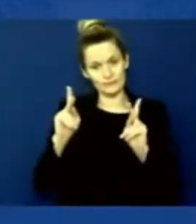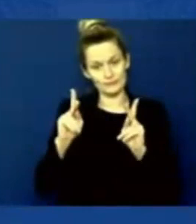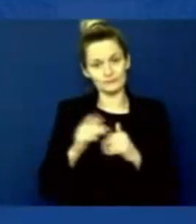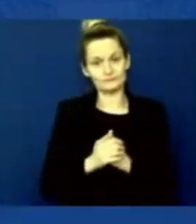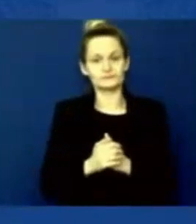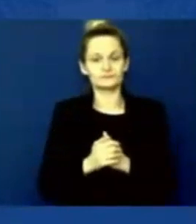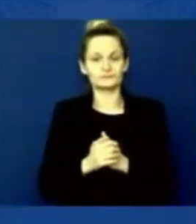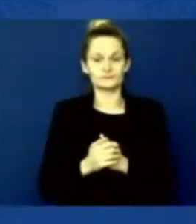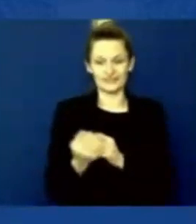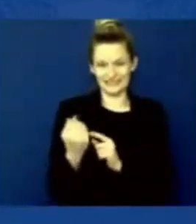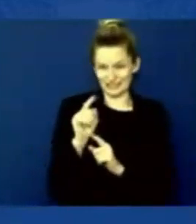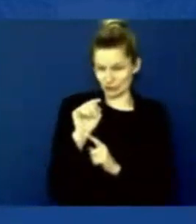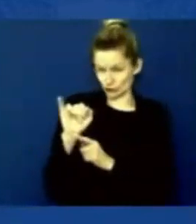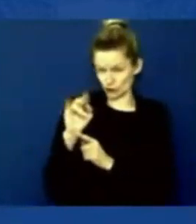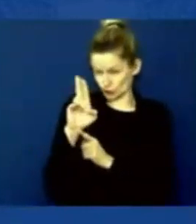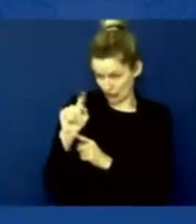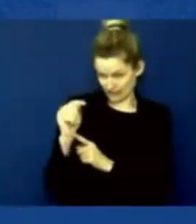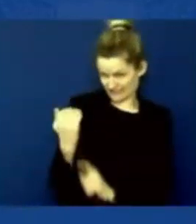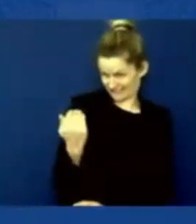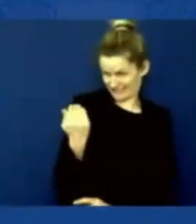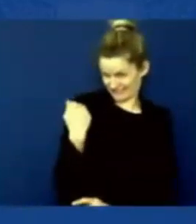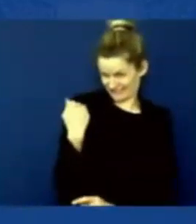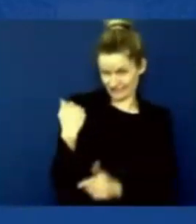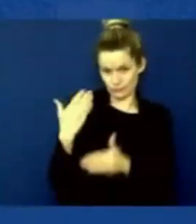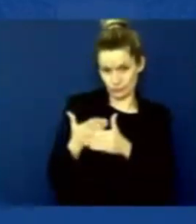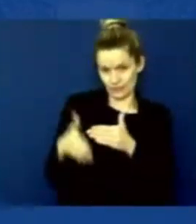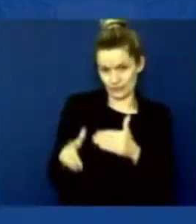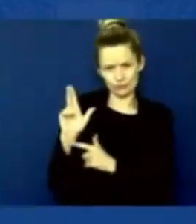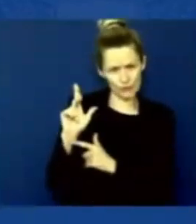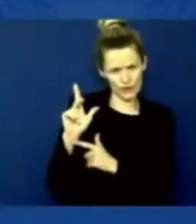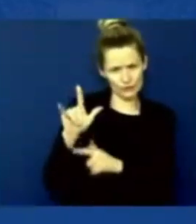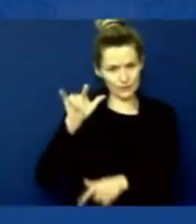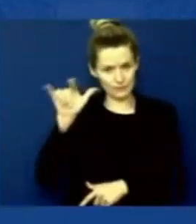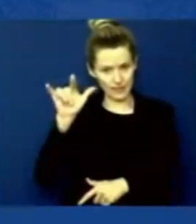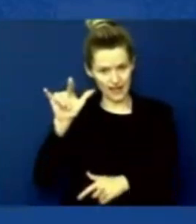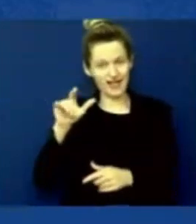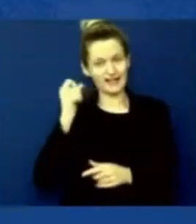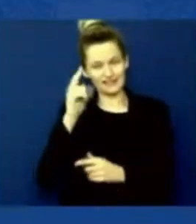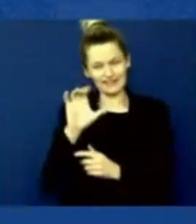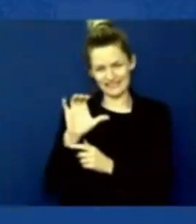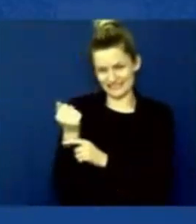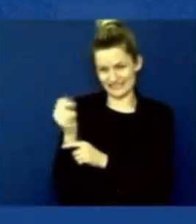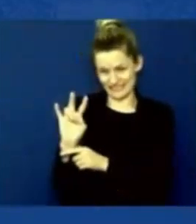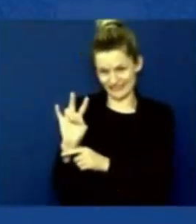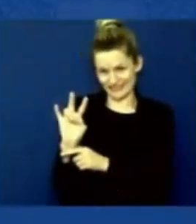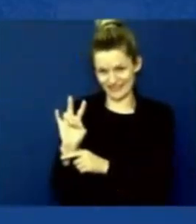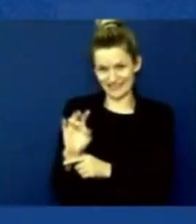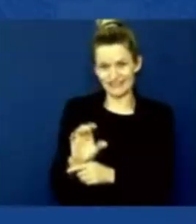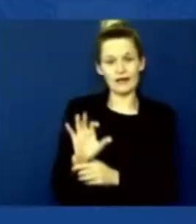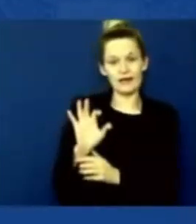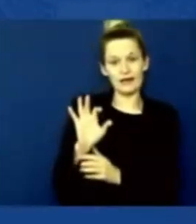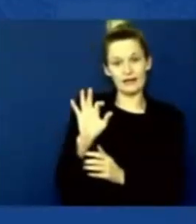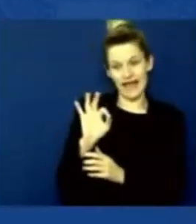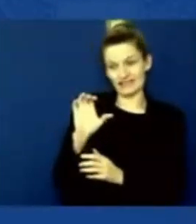including 14 C-17s, nine C-130 flights, left Kabul carrying 3,900